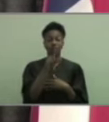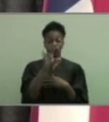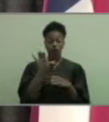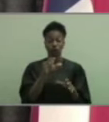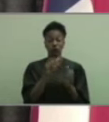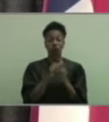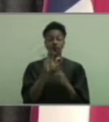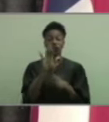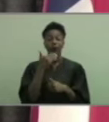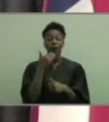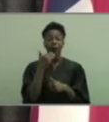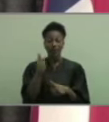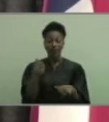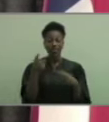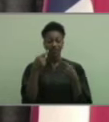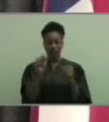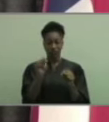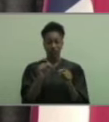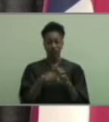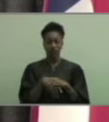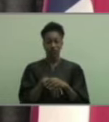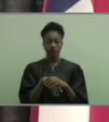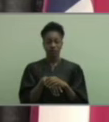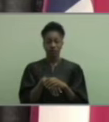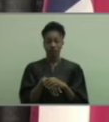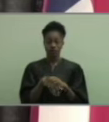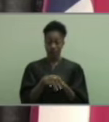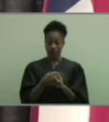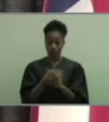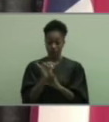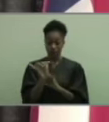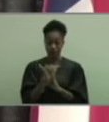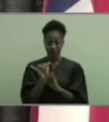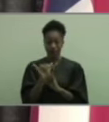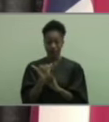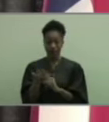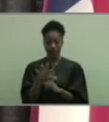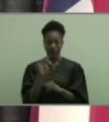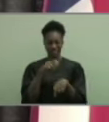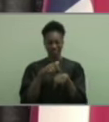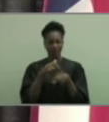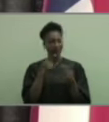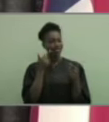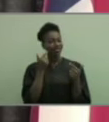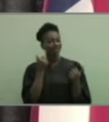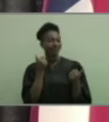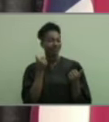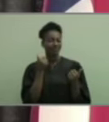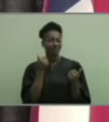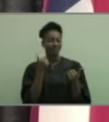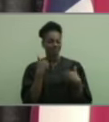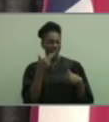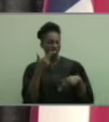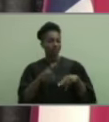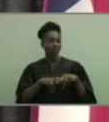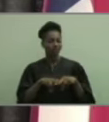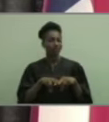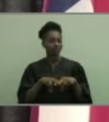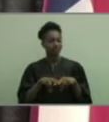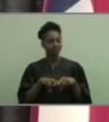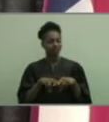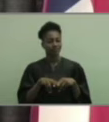you do it with your best effort. Along the way, find time to laugh and have fun.